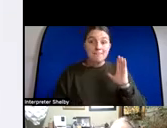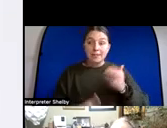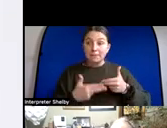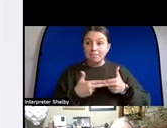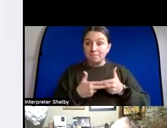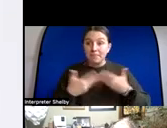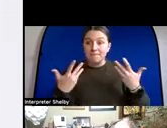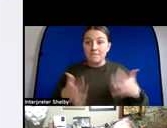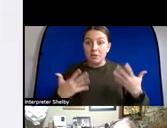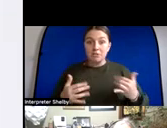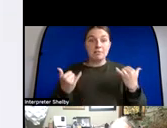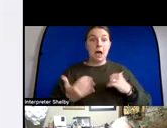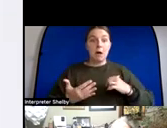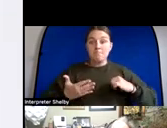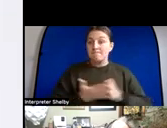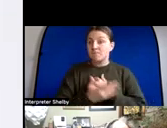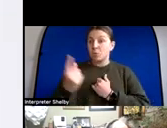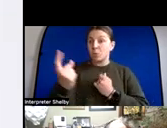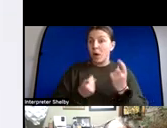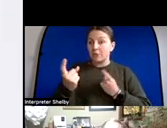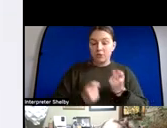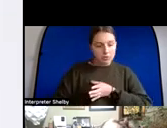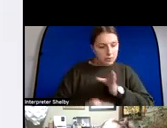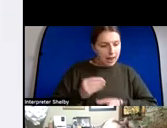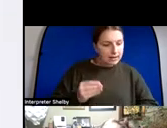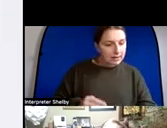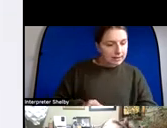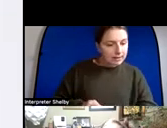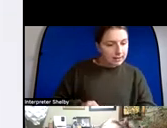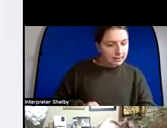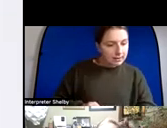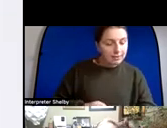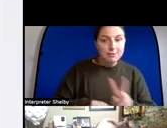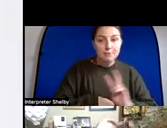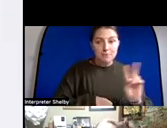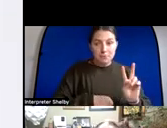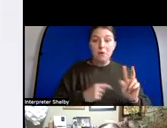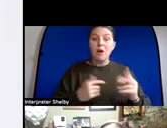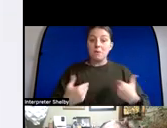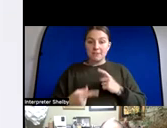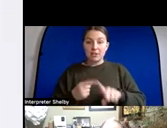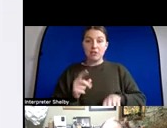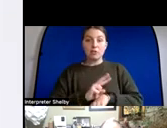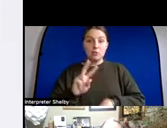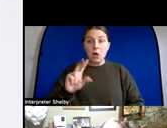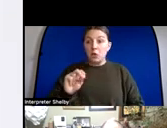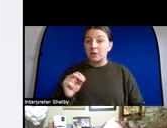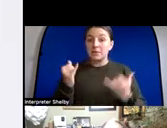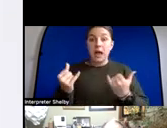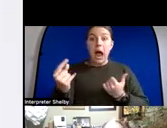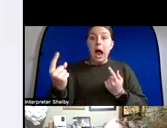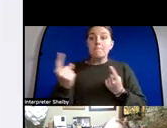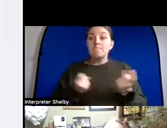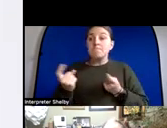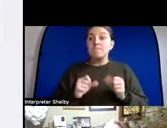i think so we ended right at you're ending right at two and we are scheduled until 2 30 so if people you know i mean